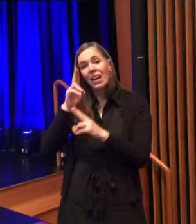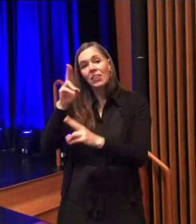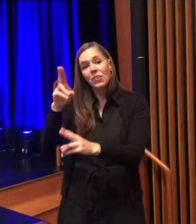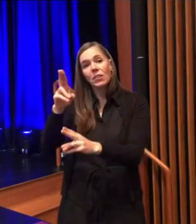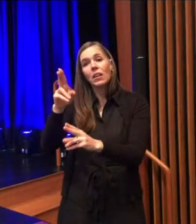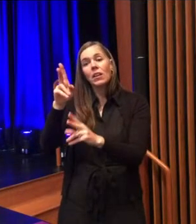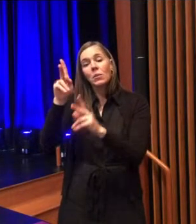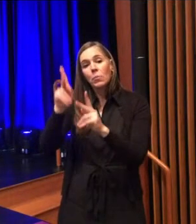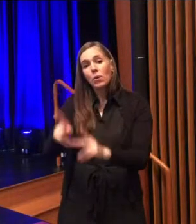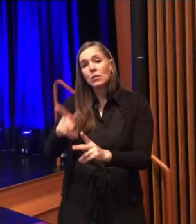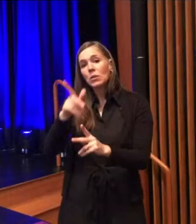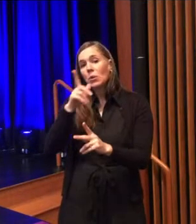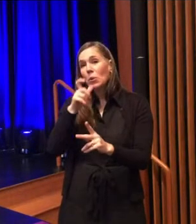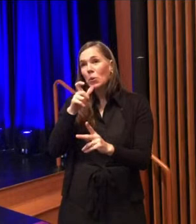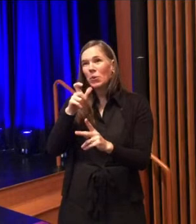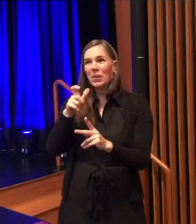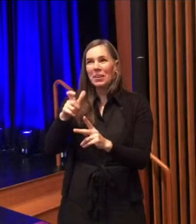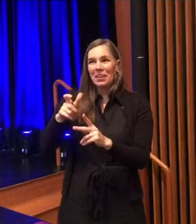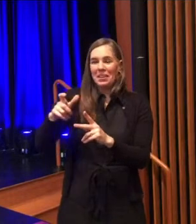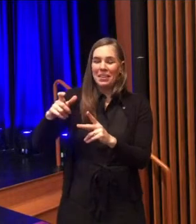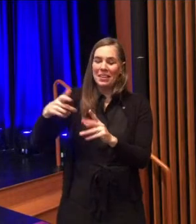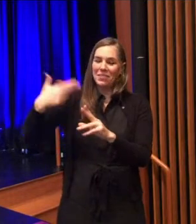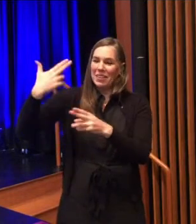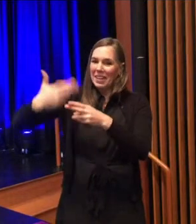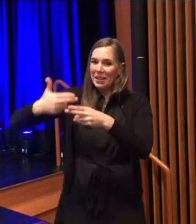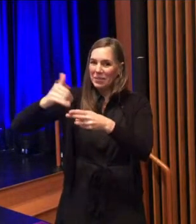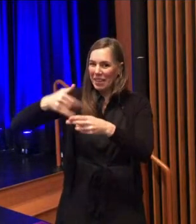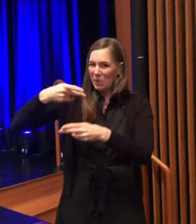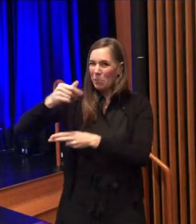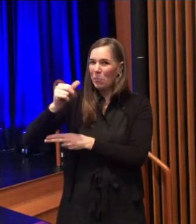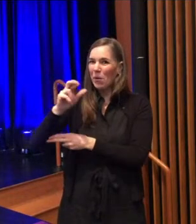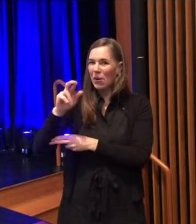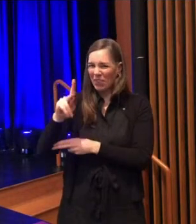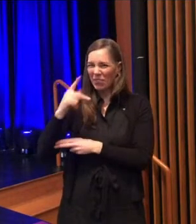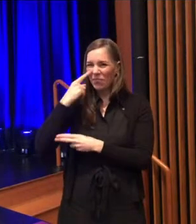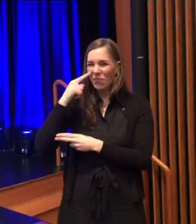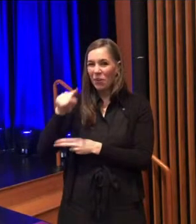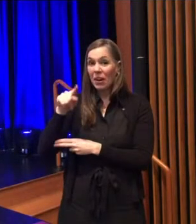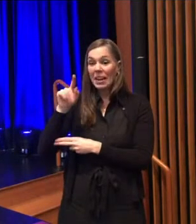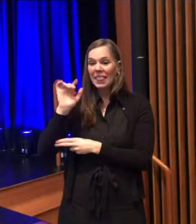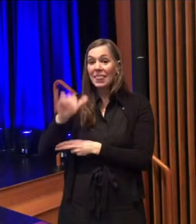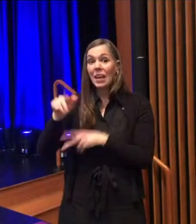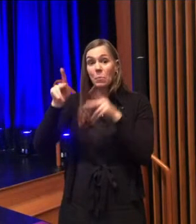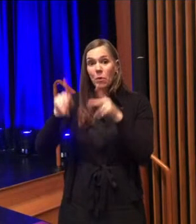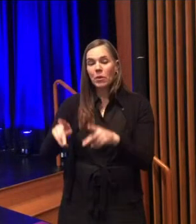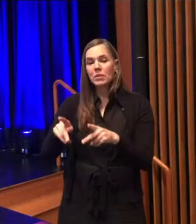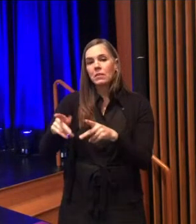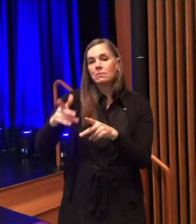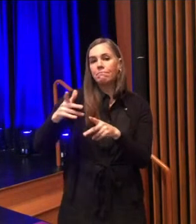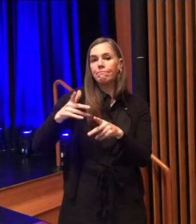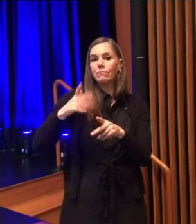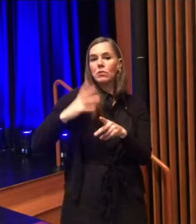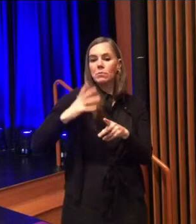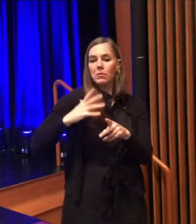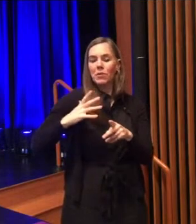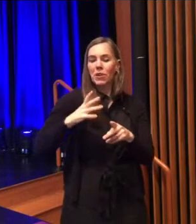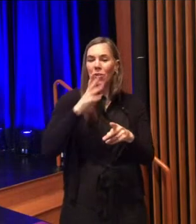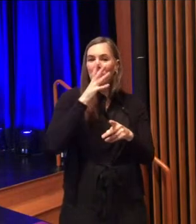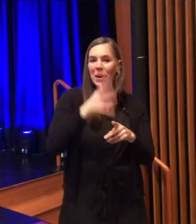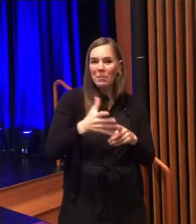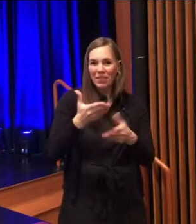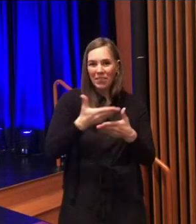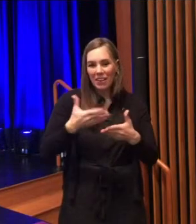who for years served as grandma to many children who grew up in this neighborhood including one of my colleagues at the city of lancaster